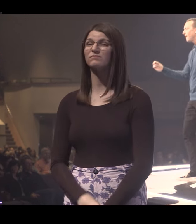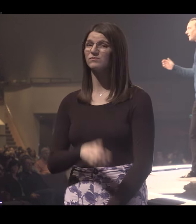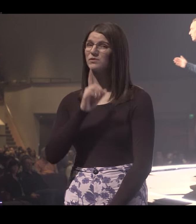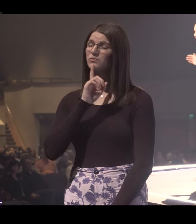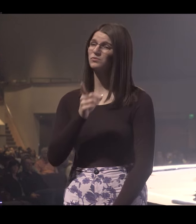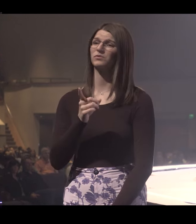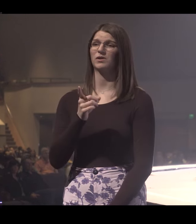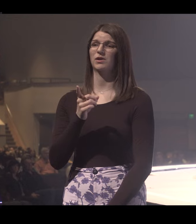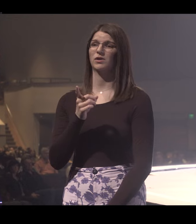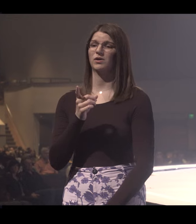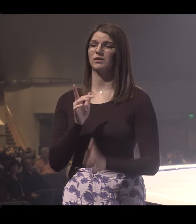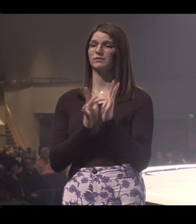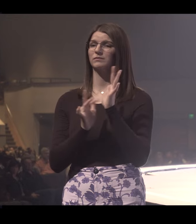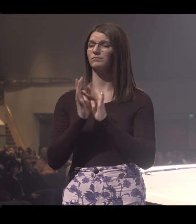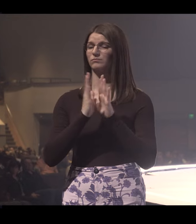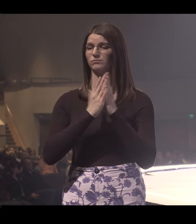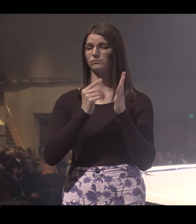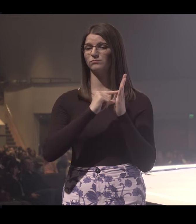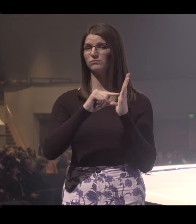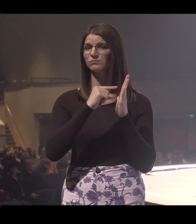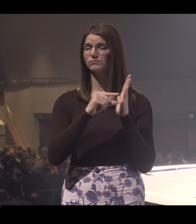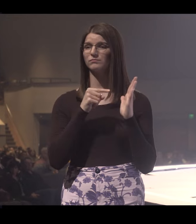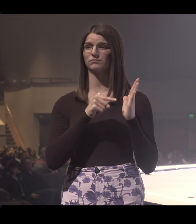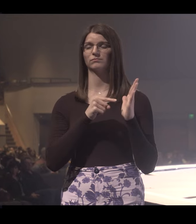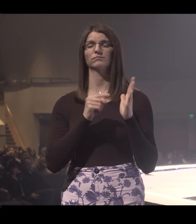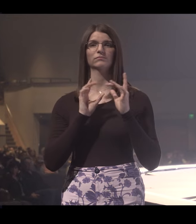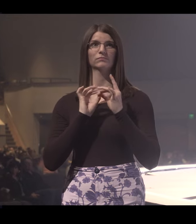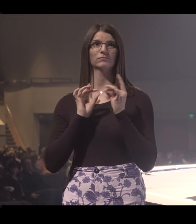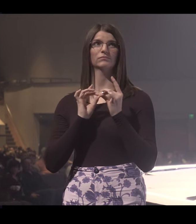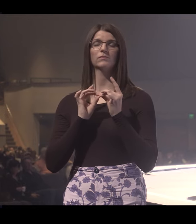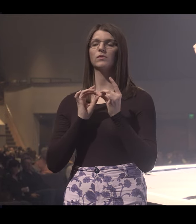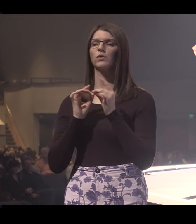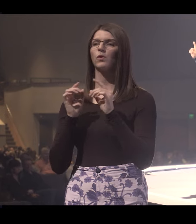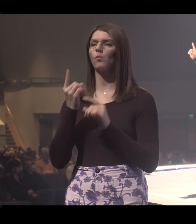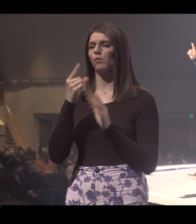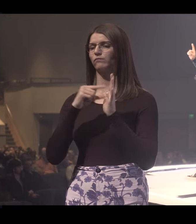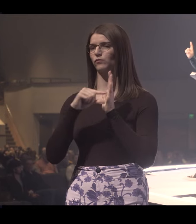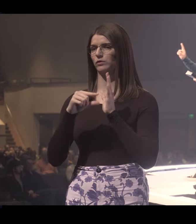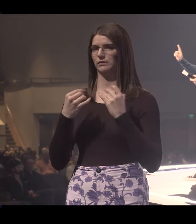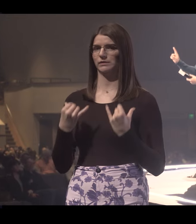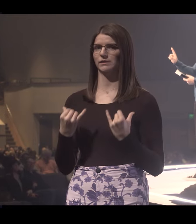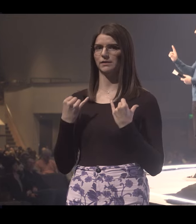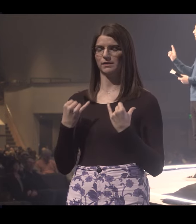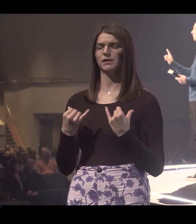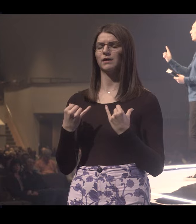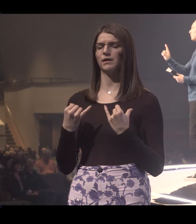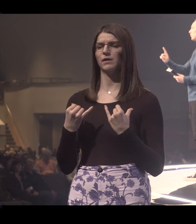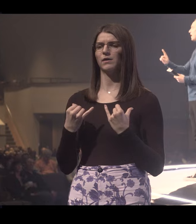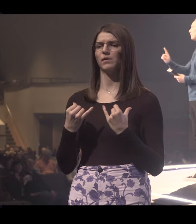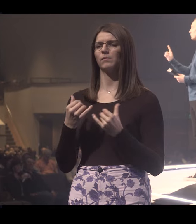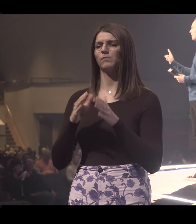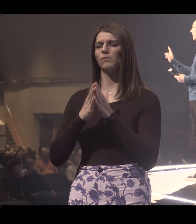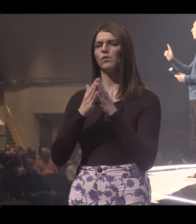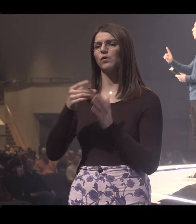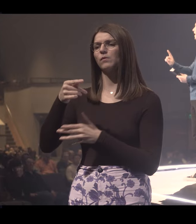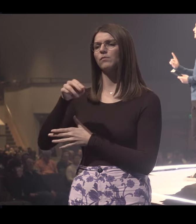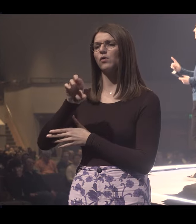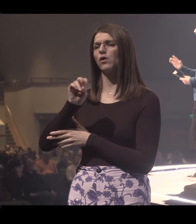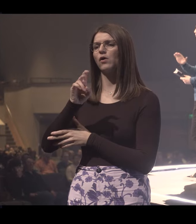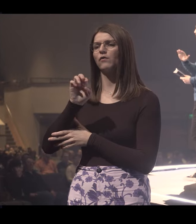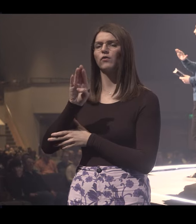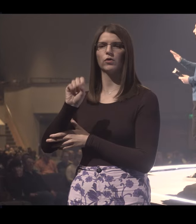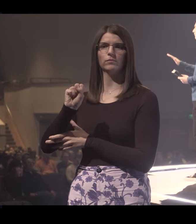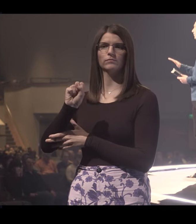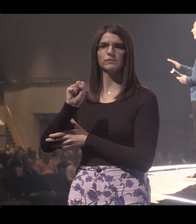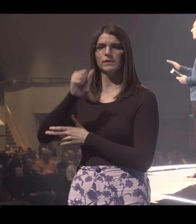That's so true. In fact, Scripture is going to say it this way. I want to look at one verse today out of Scripture from the book of Proverbs